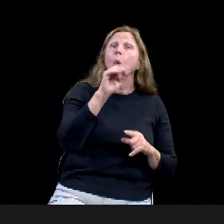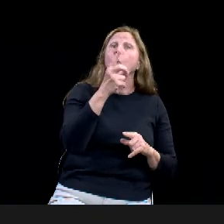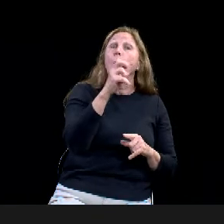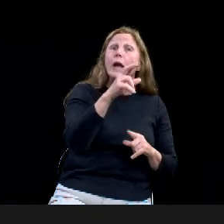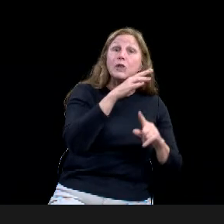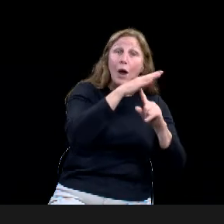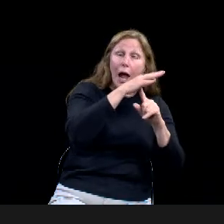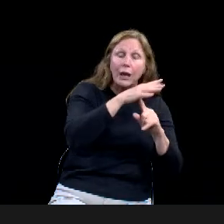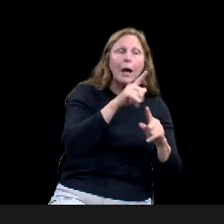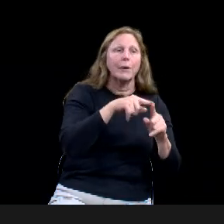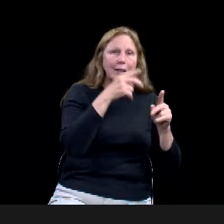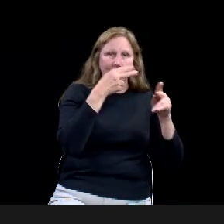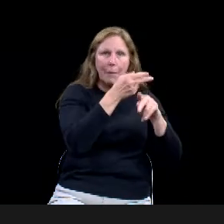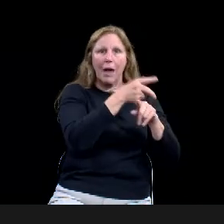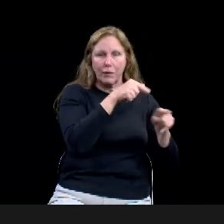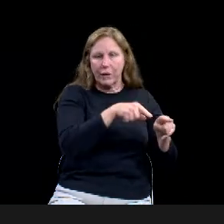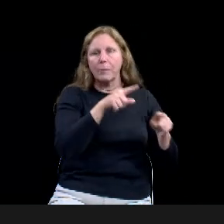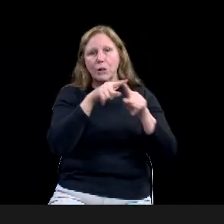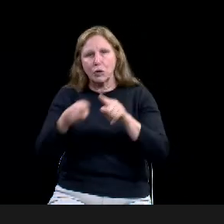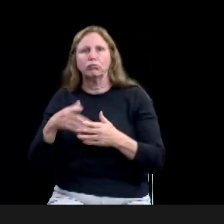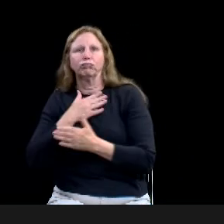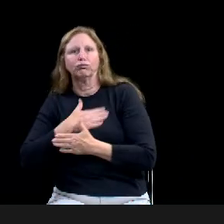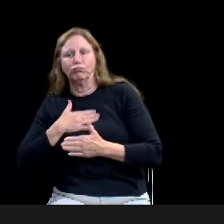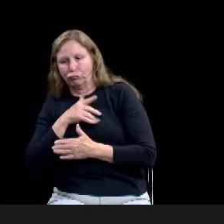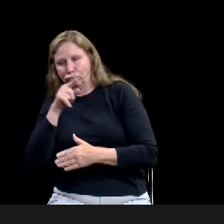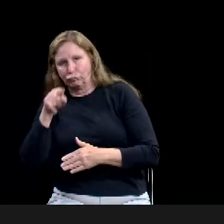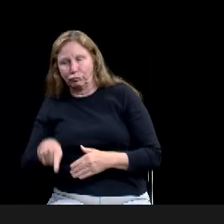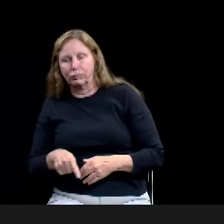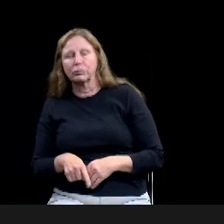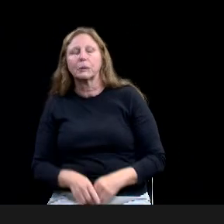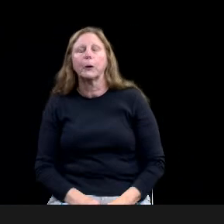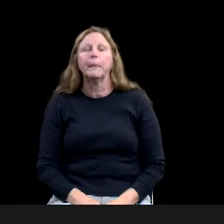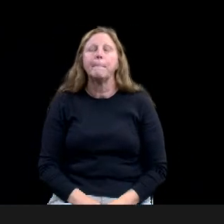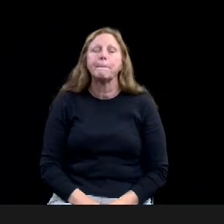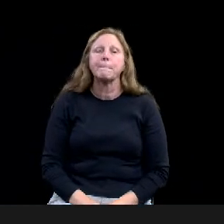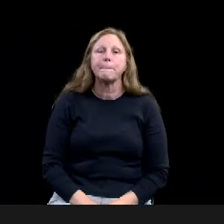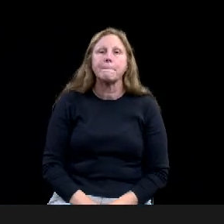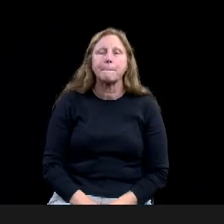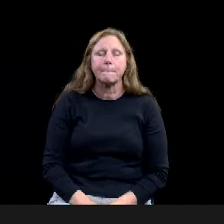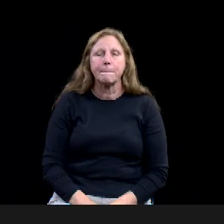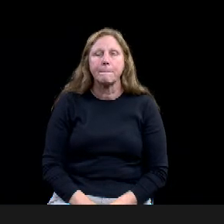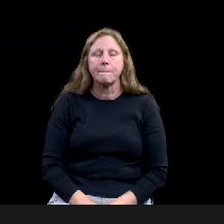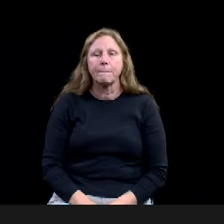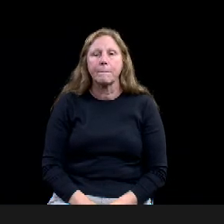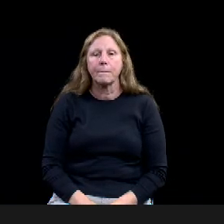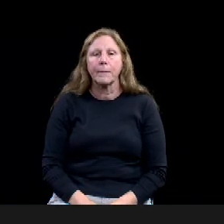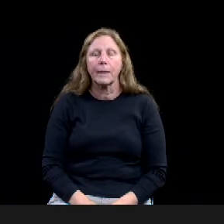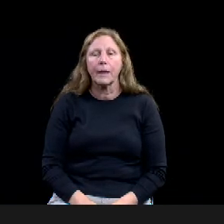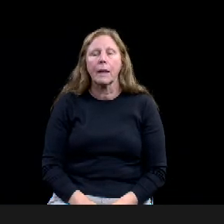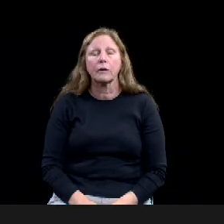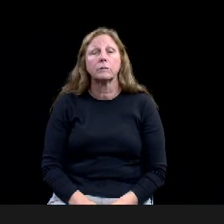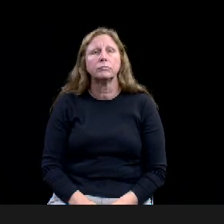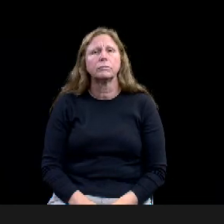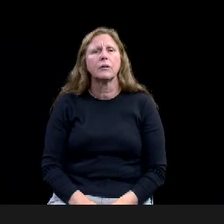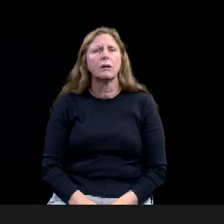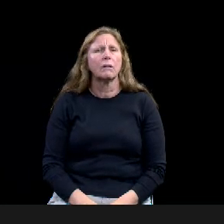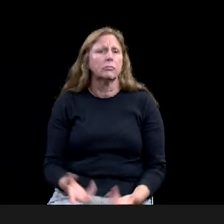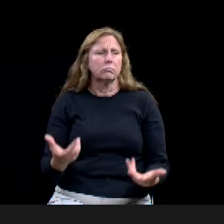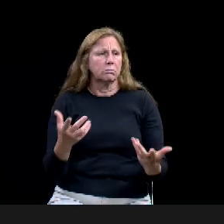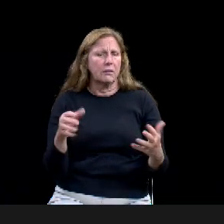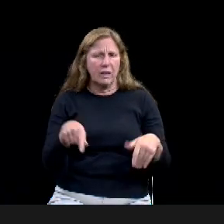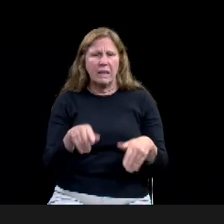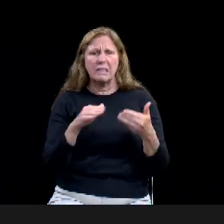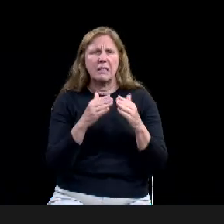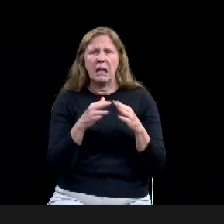What is its value to the city and the state stakeholders? That's really an important question. Next, please.